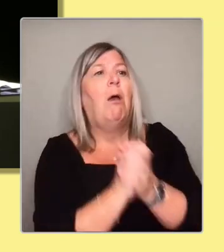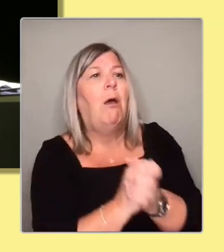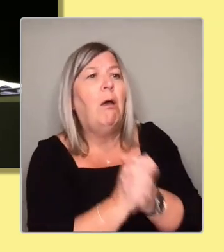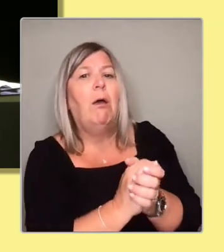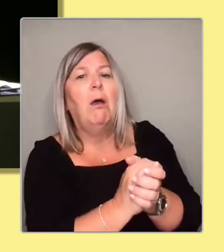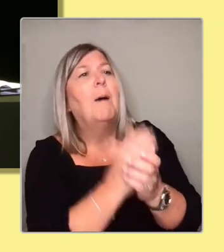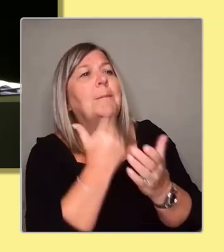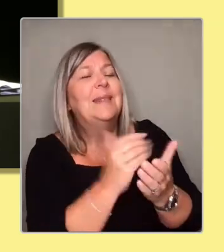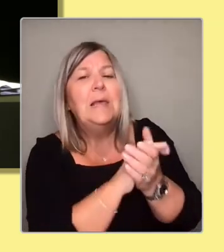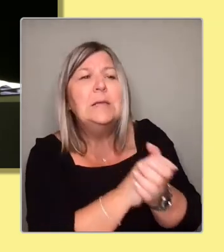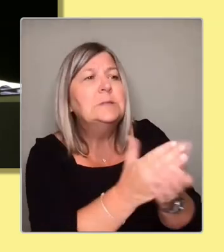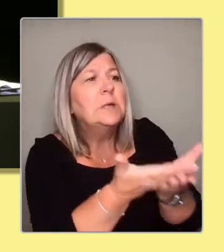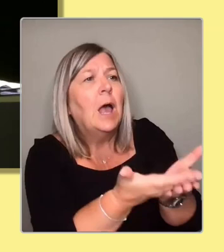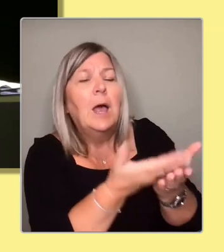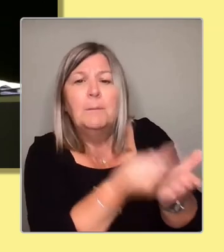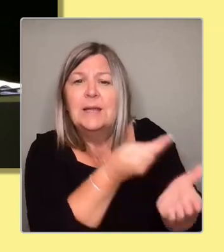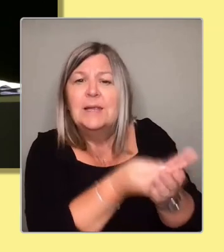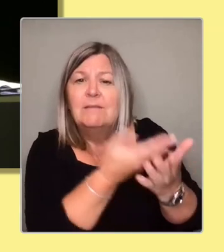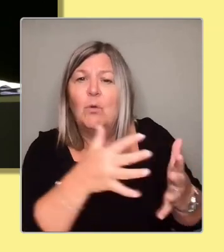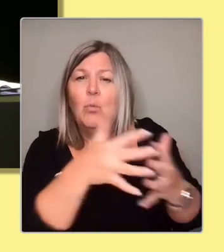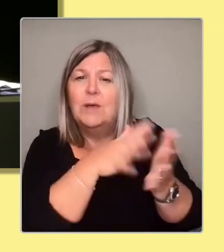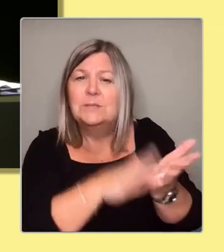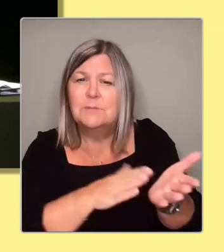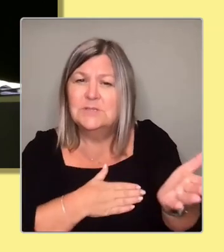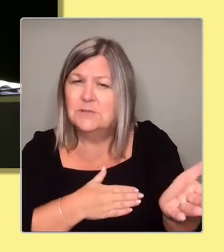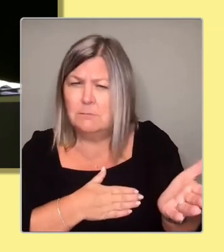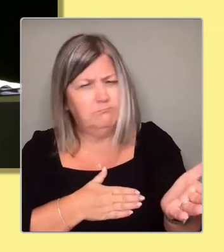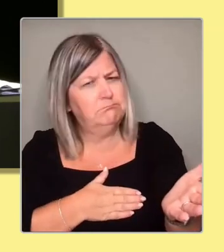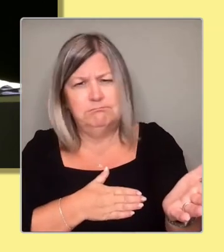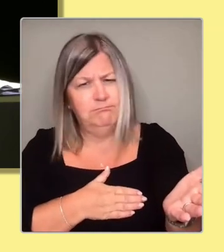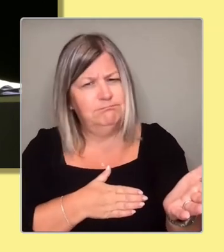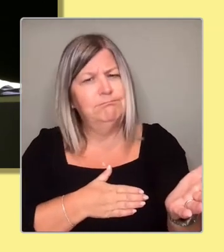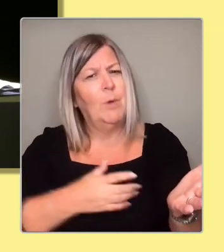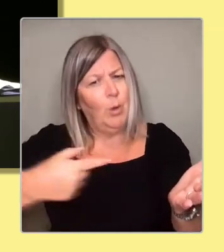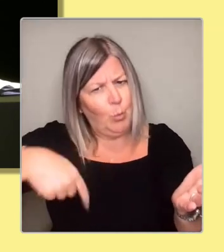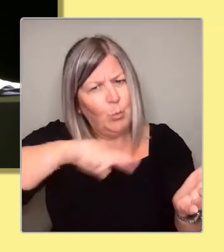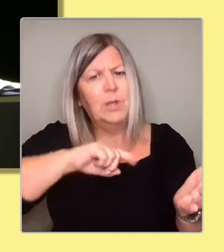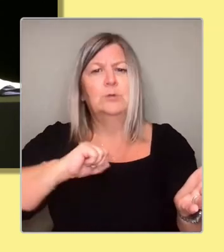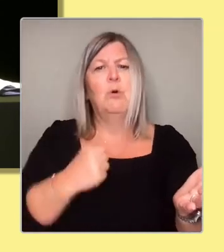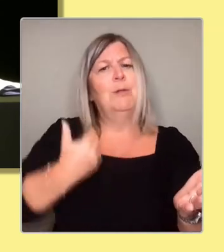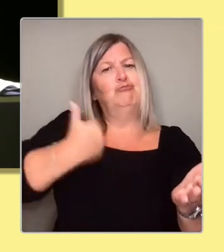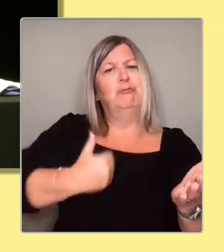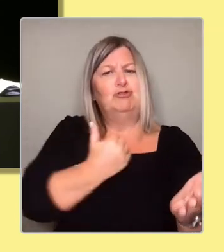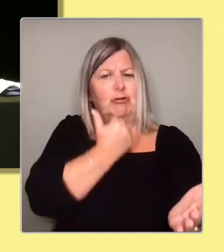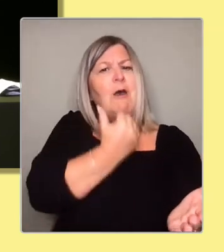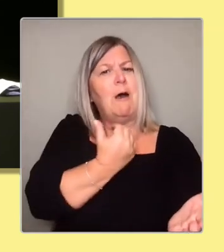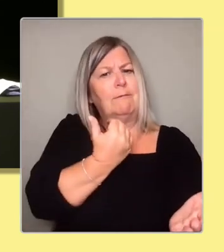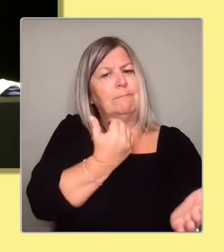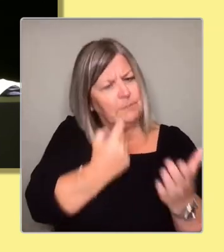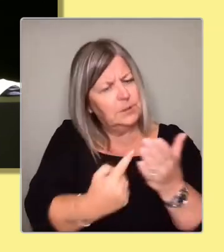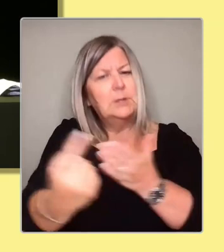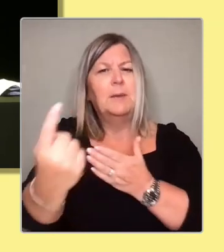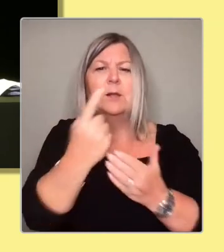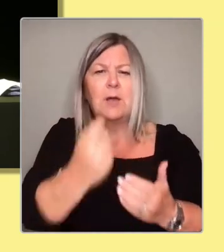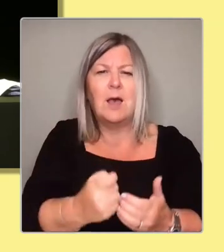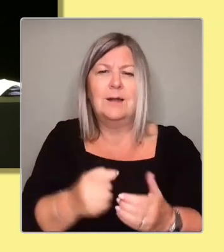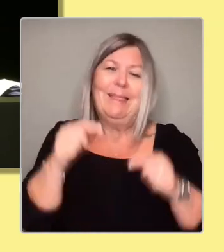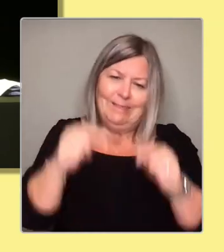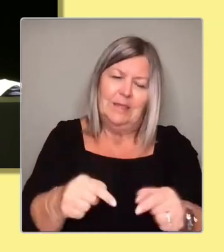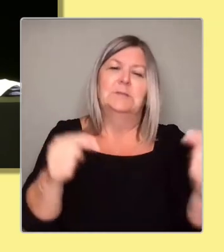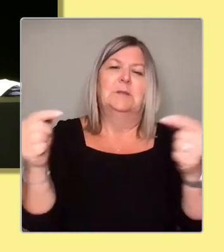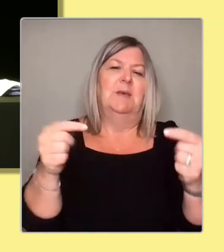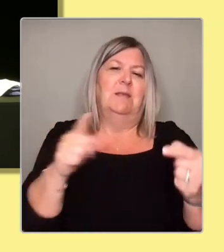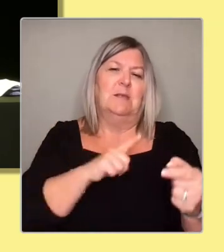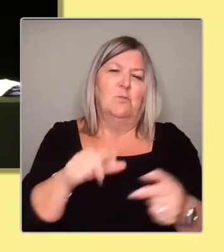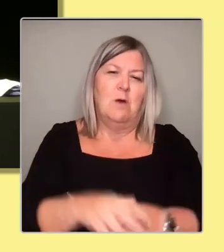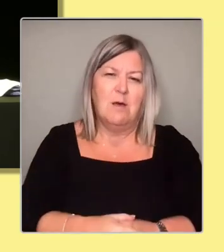penny, because we are rich enough to go it ourselves. That's what this debate is about. And ultimately, as I close, when I think